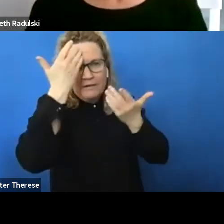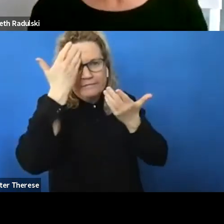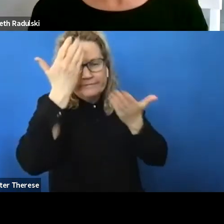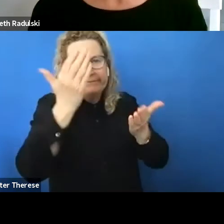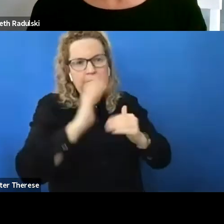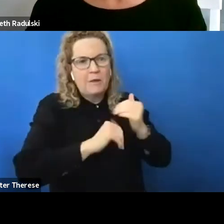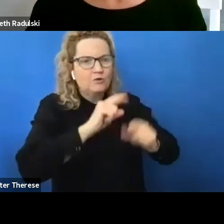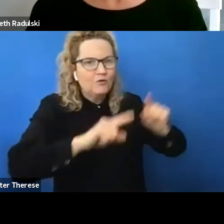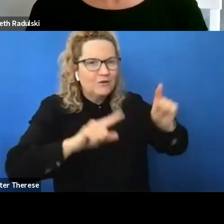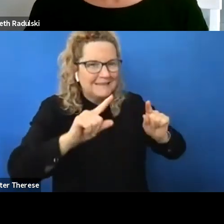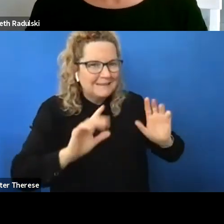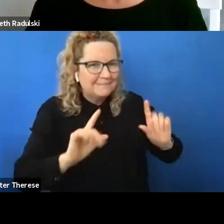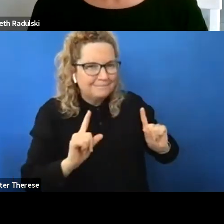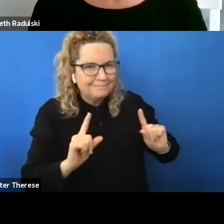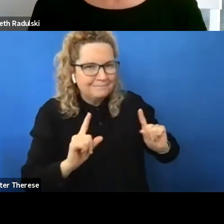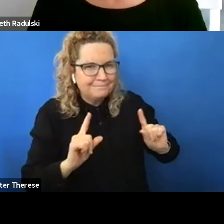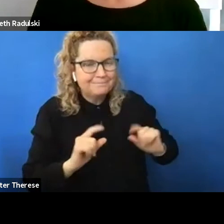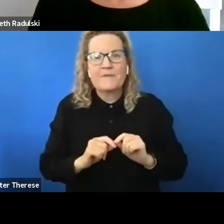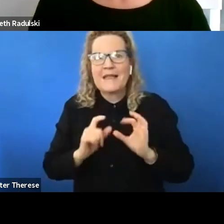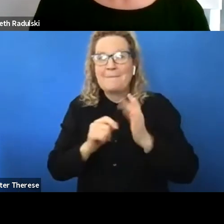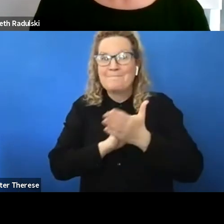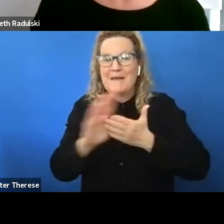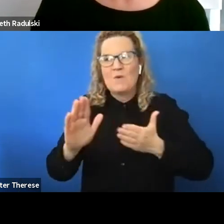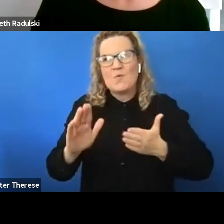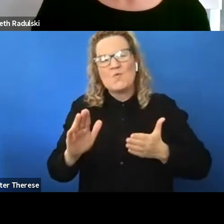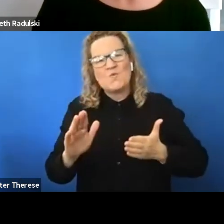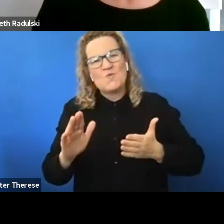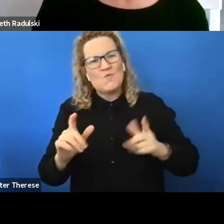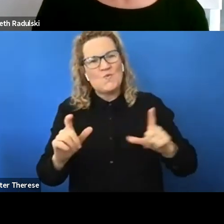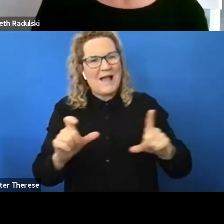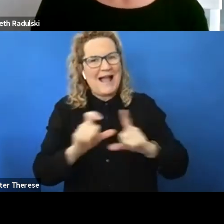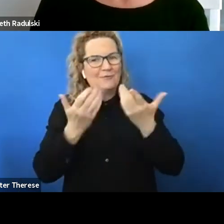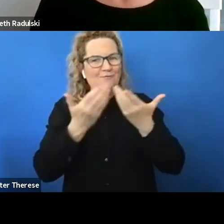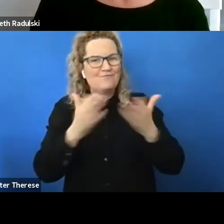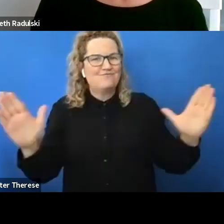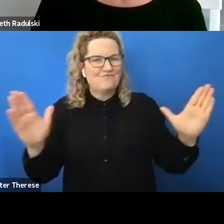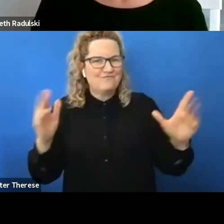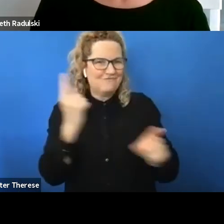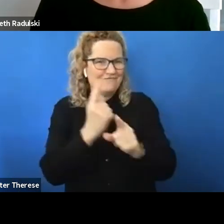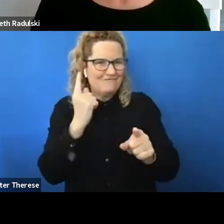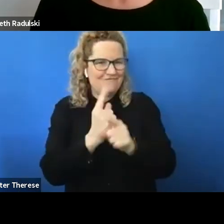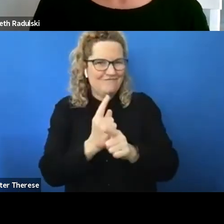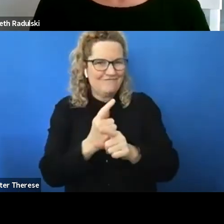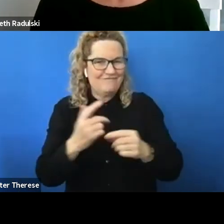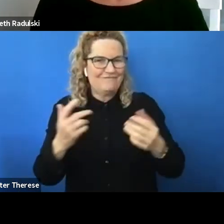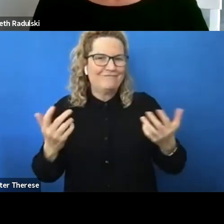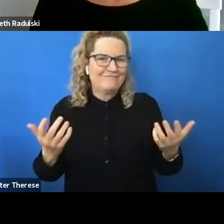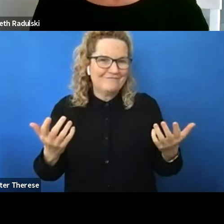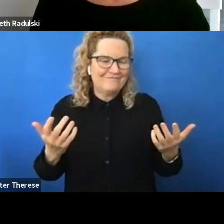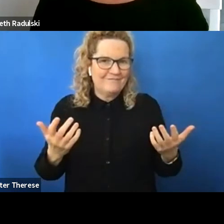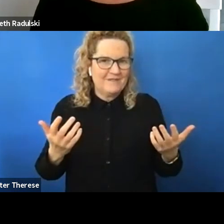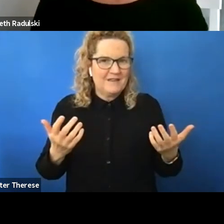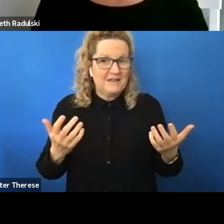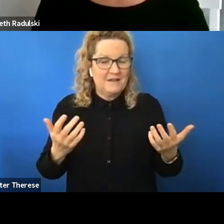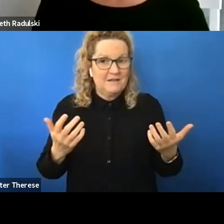i i think it's really hard to make a broad generalization i think change is one of those things that happens very